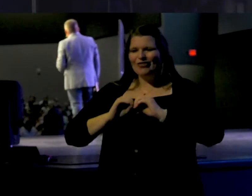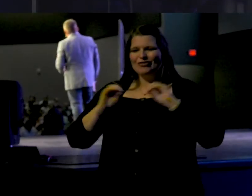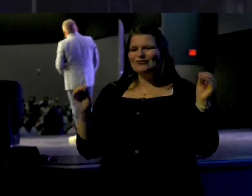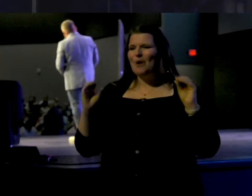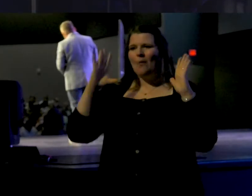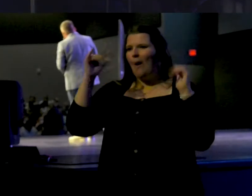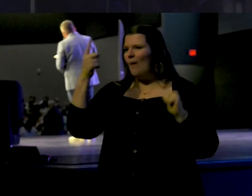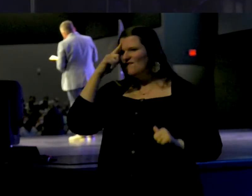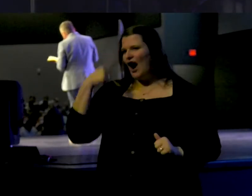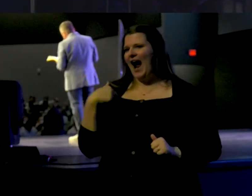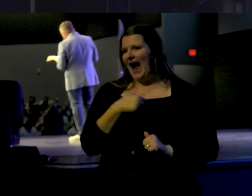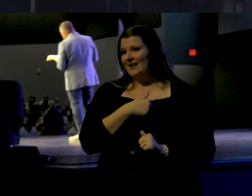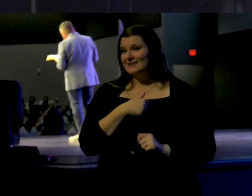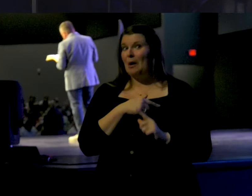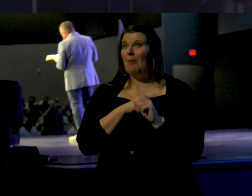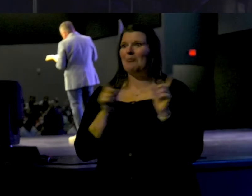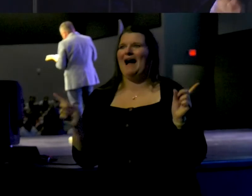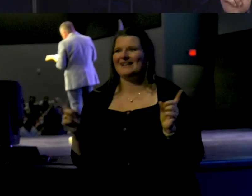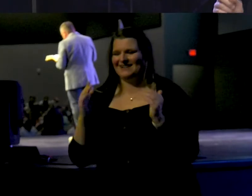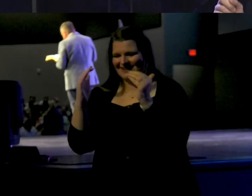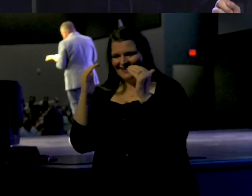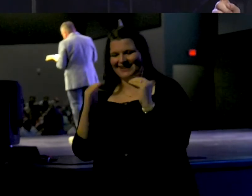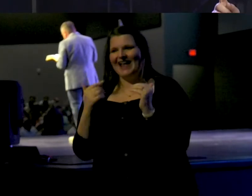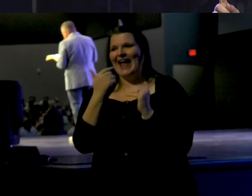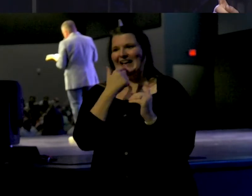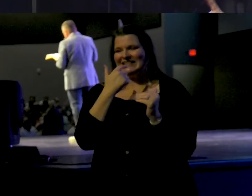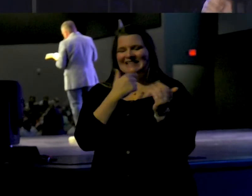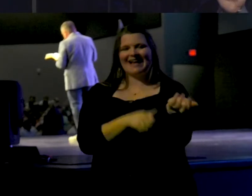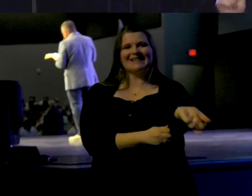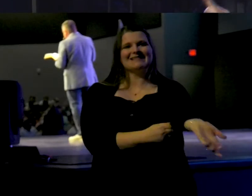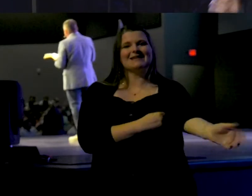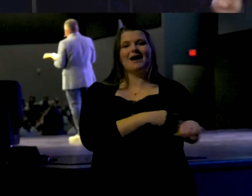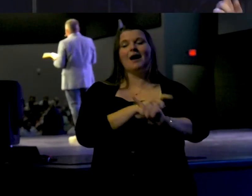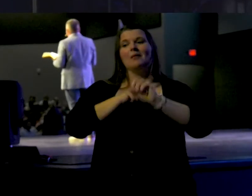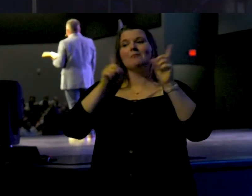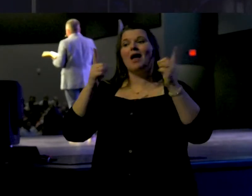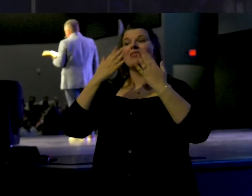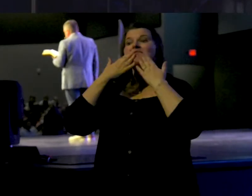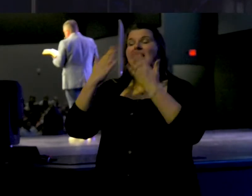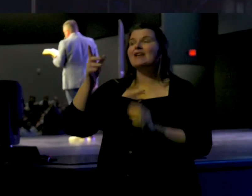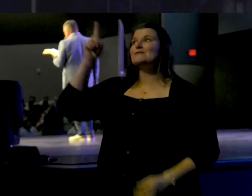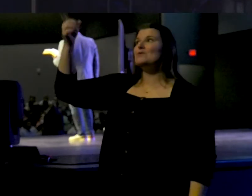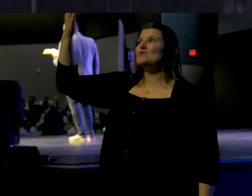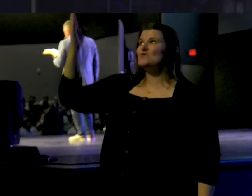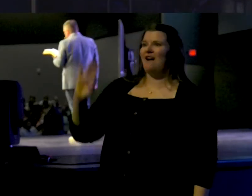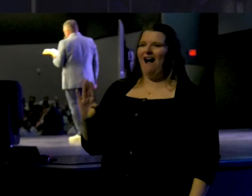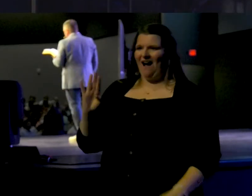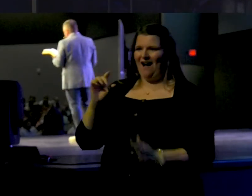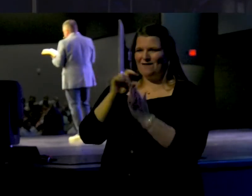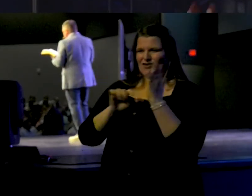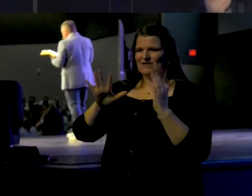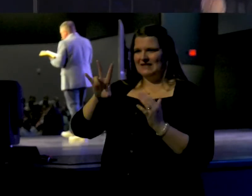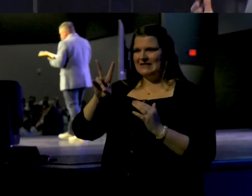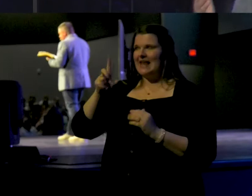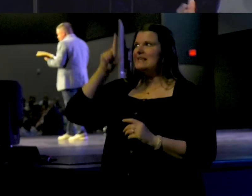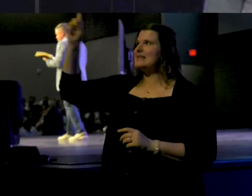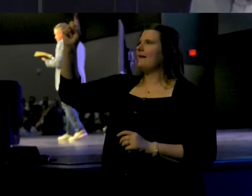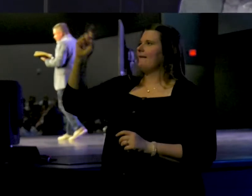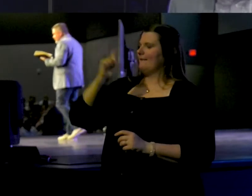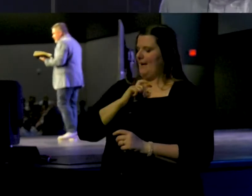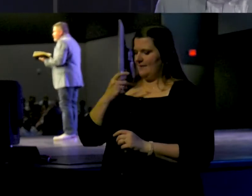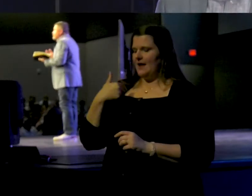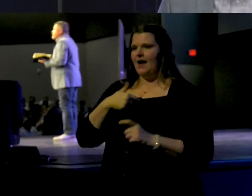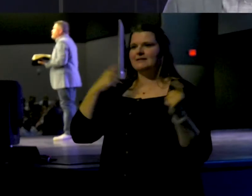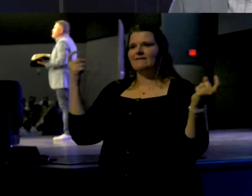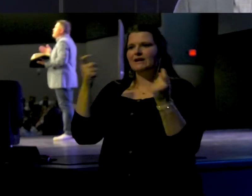hope. But notice what he says. He says, but thanks be to God, verse 57, who gives us the